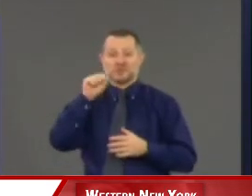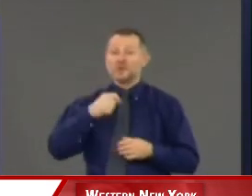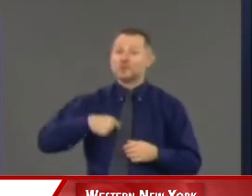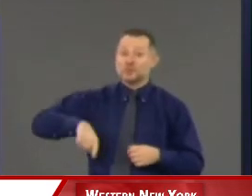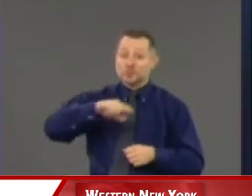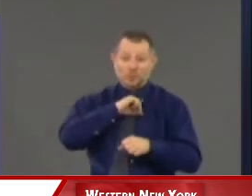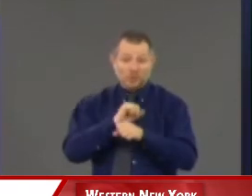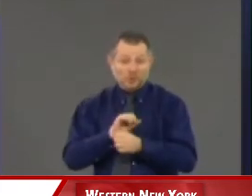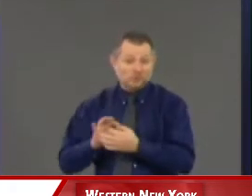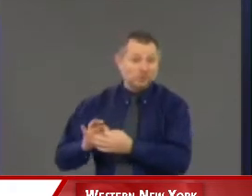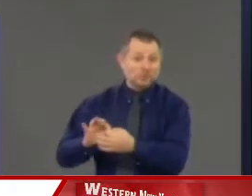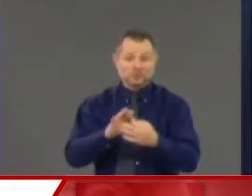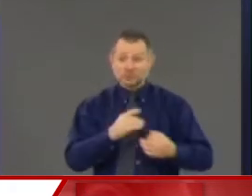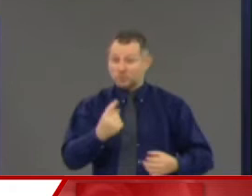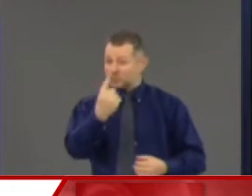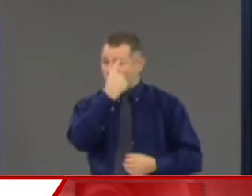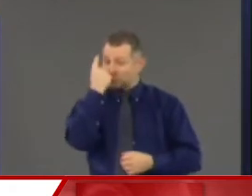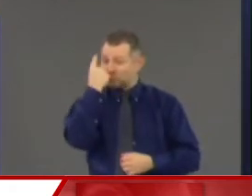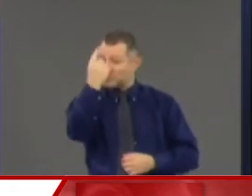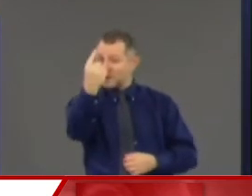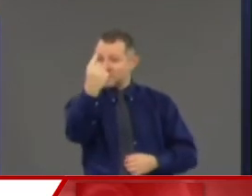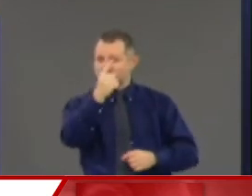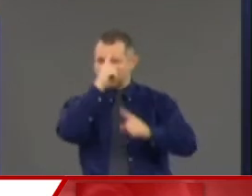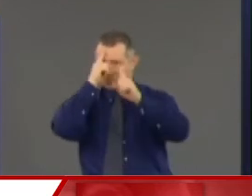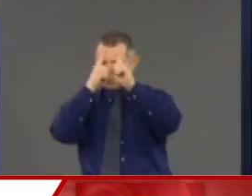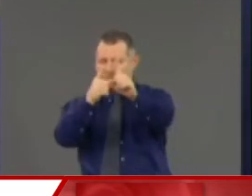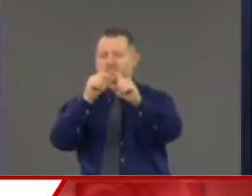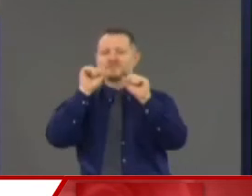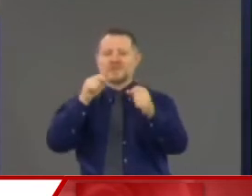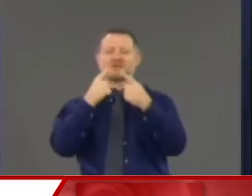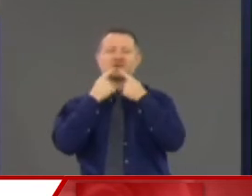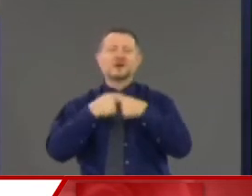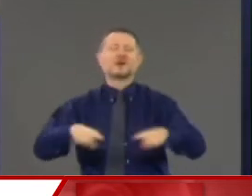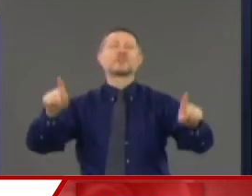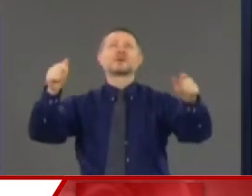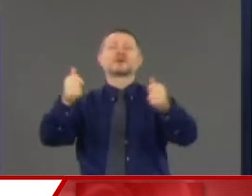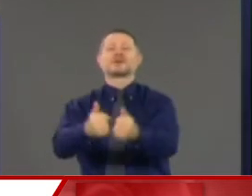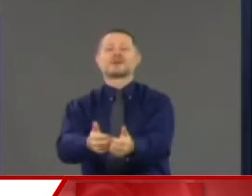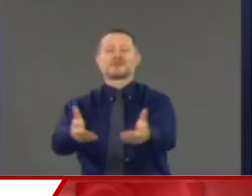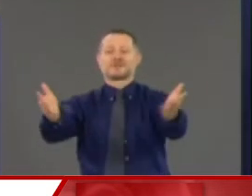you can do anything. You want to change society?